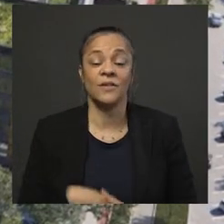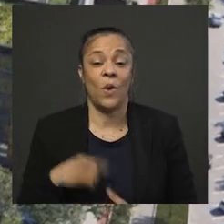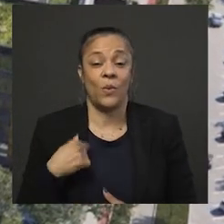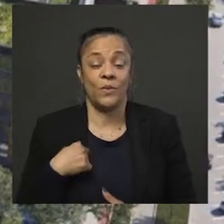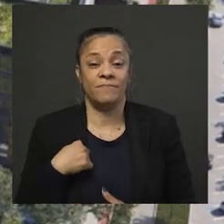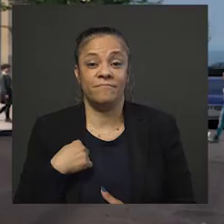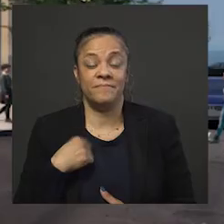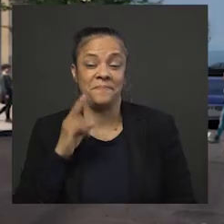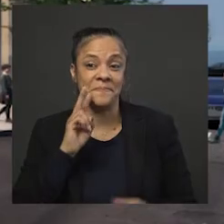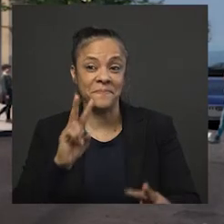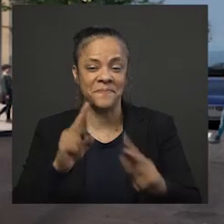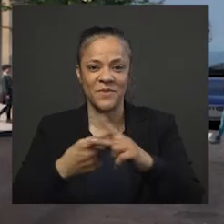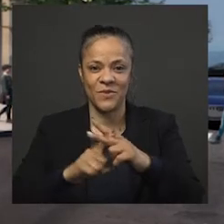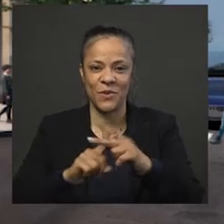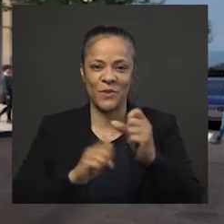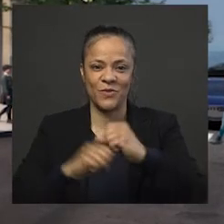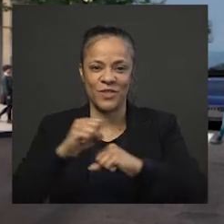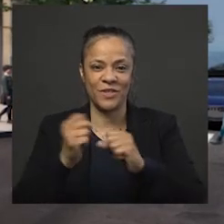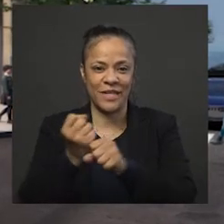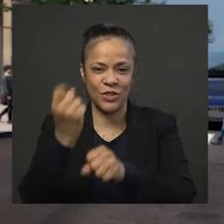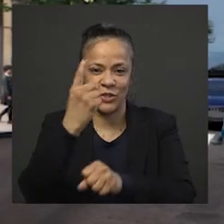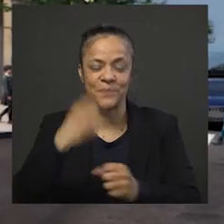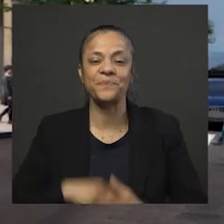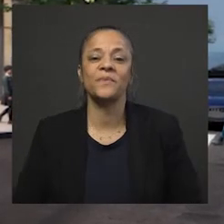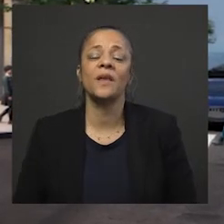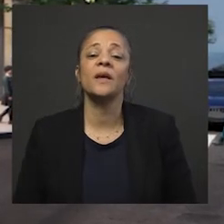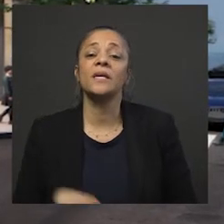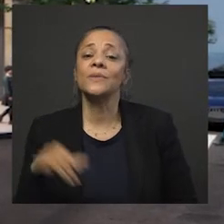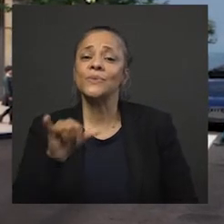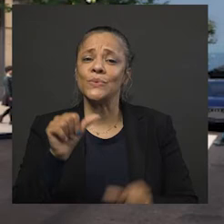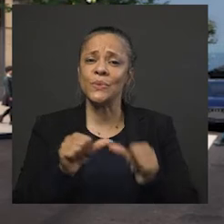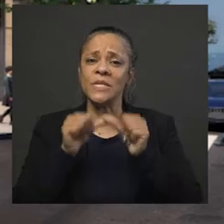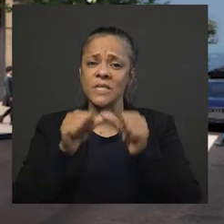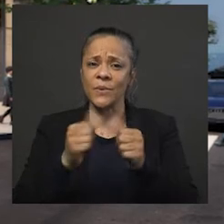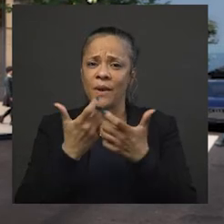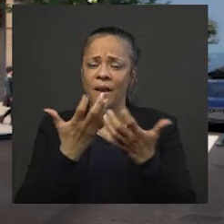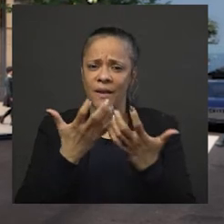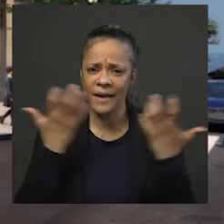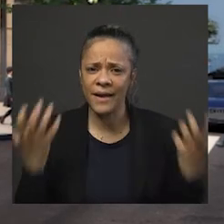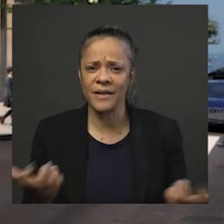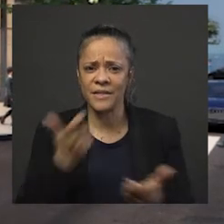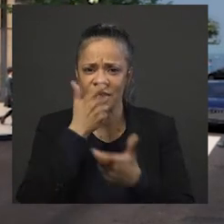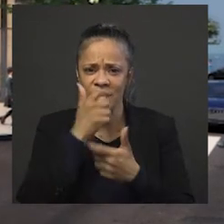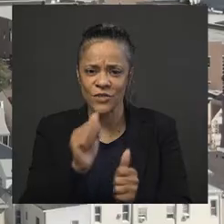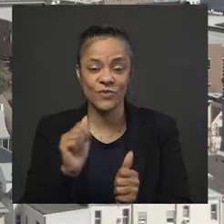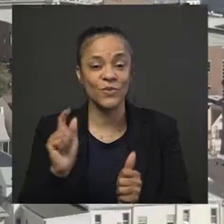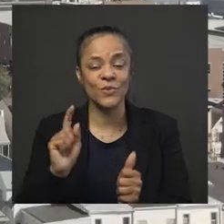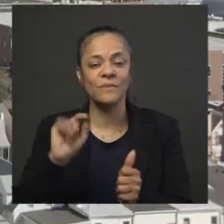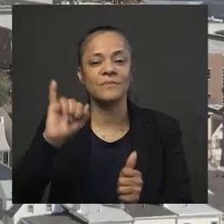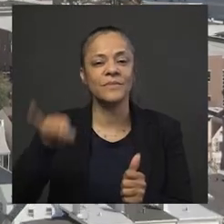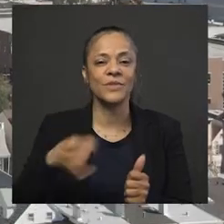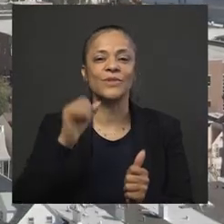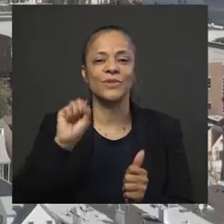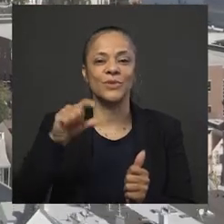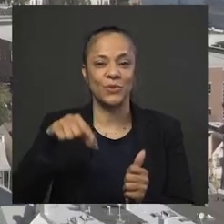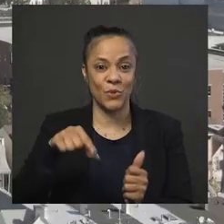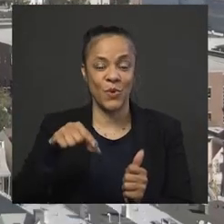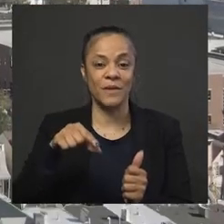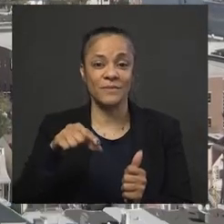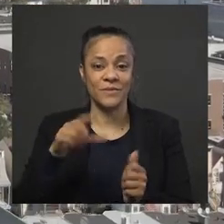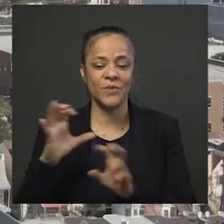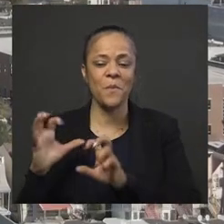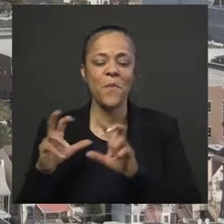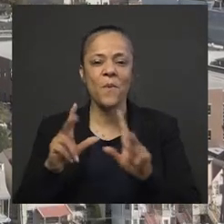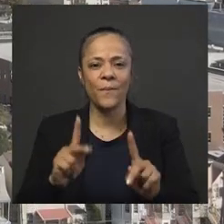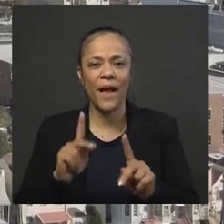to begin construction next year. We continue to see a lot of interest and development in Journal Square where we're bringing back the